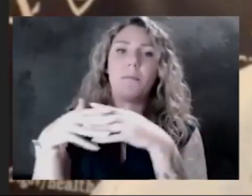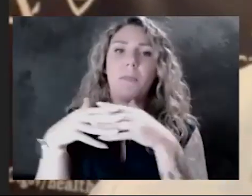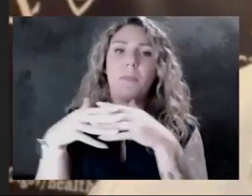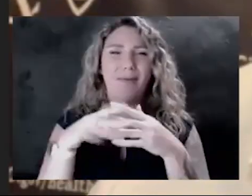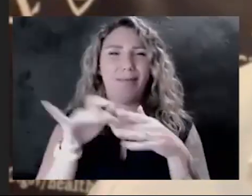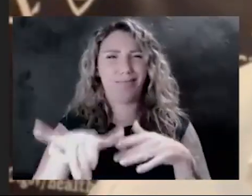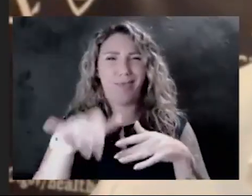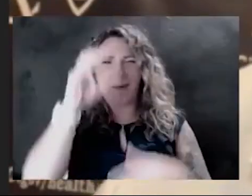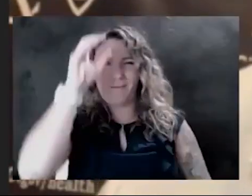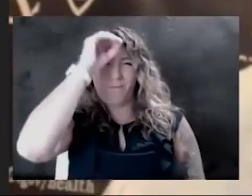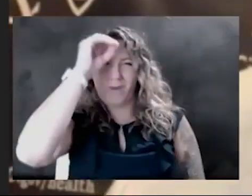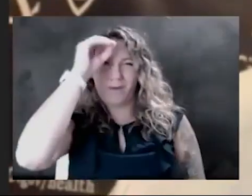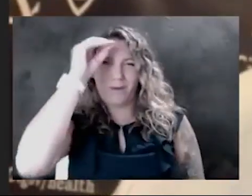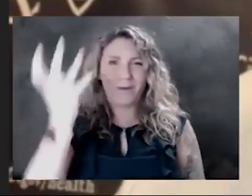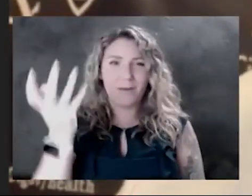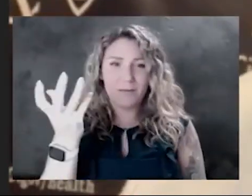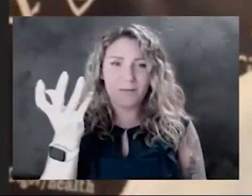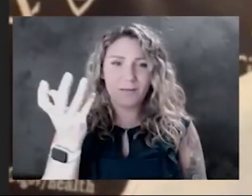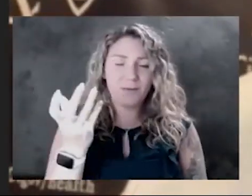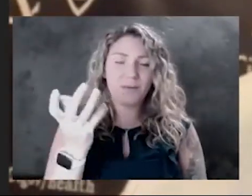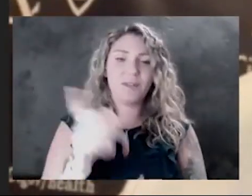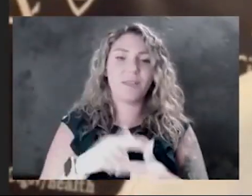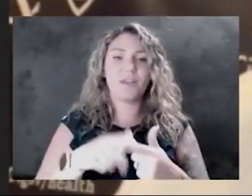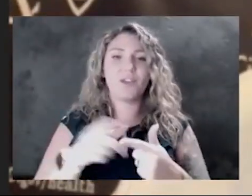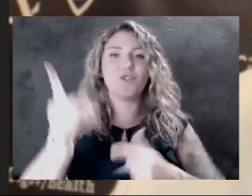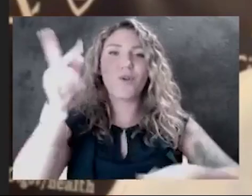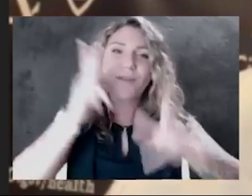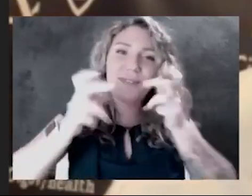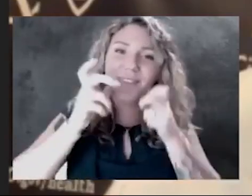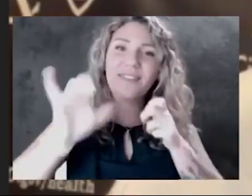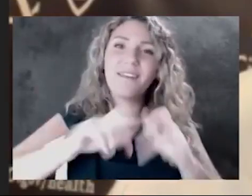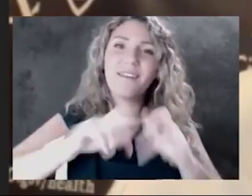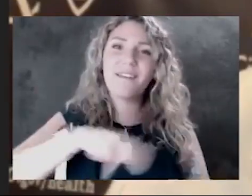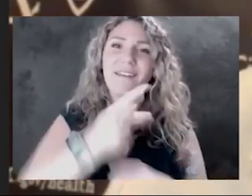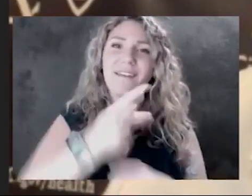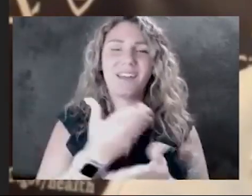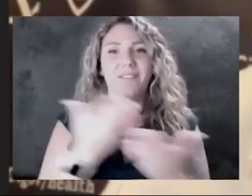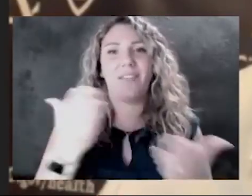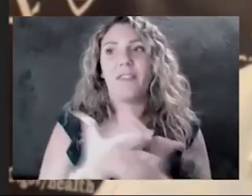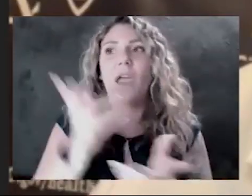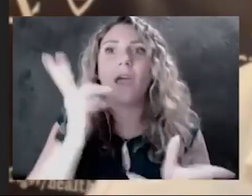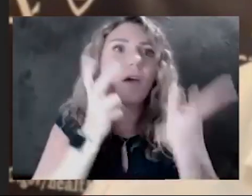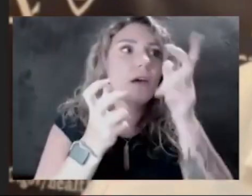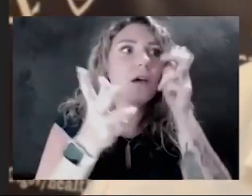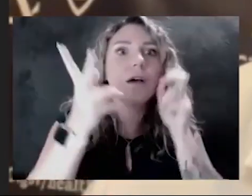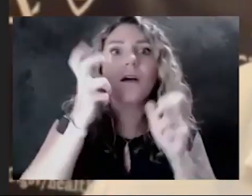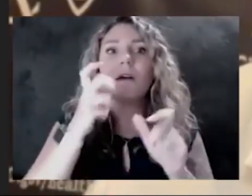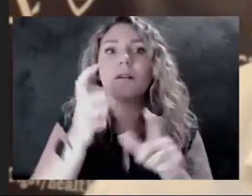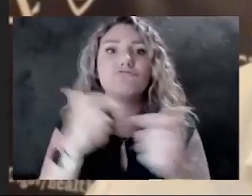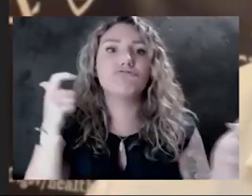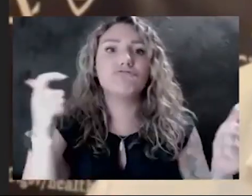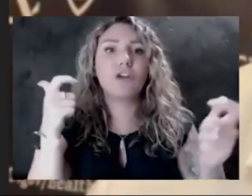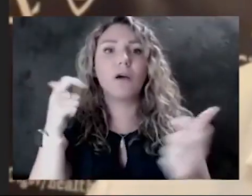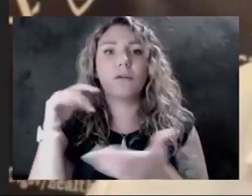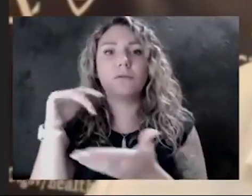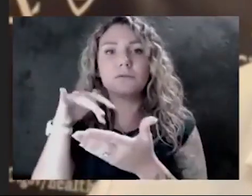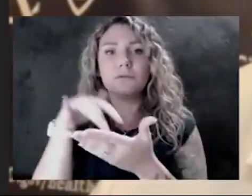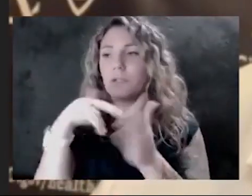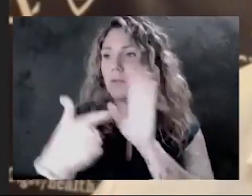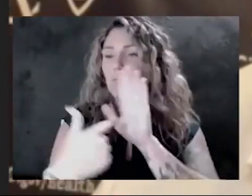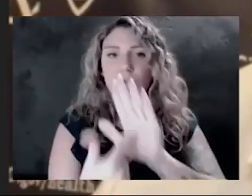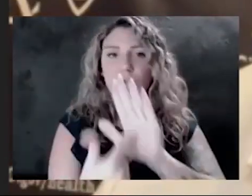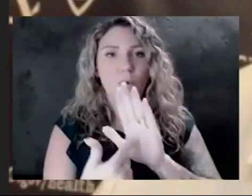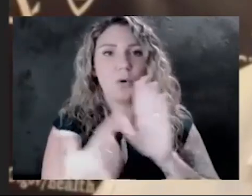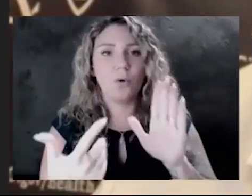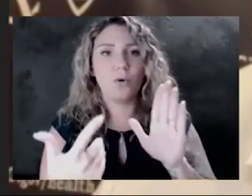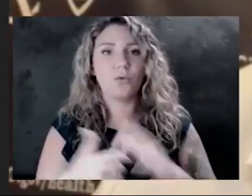be, then you're listening for those kinds of things. A major study was done showing that it's really